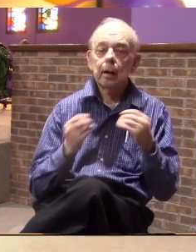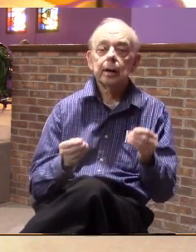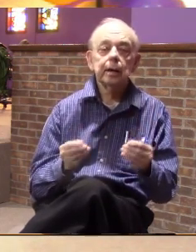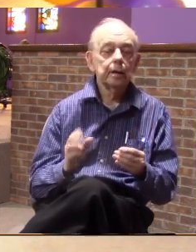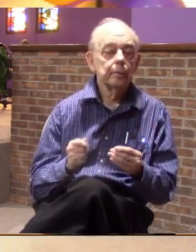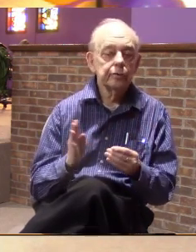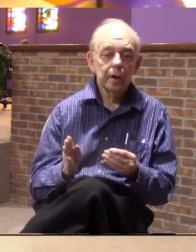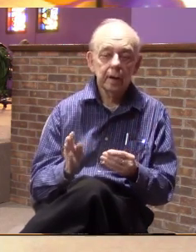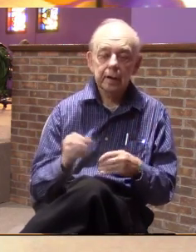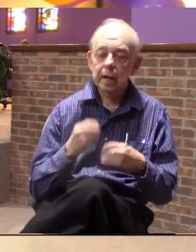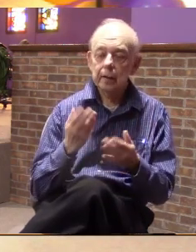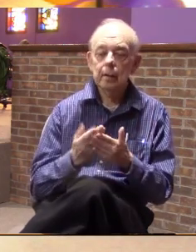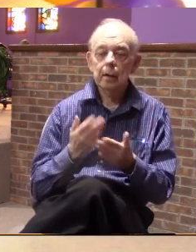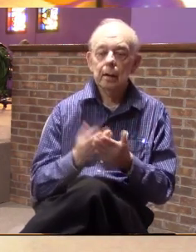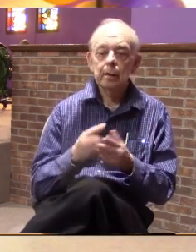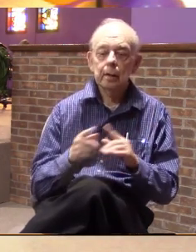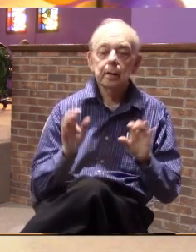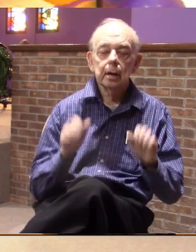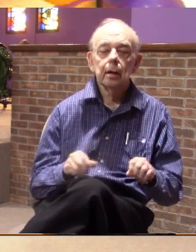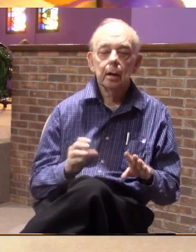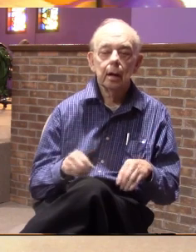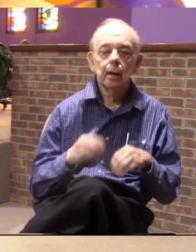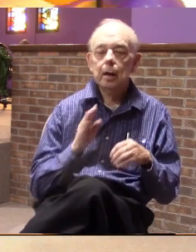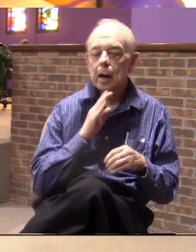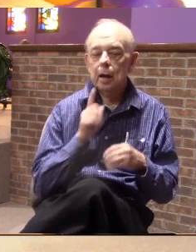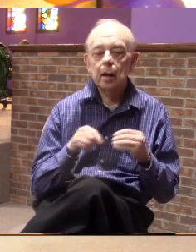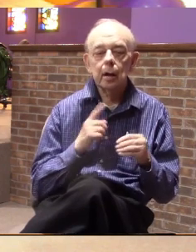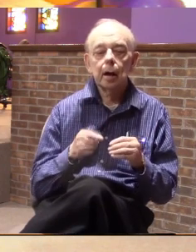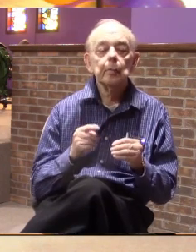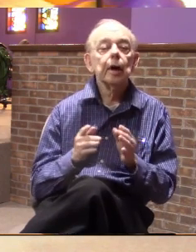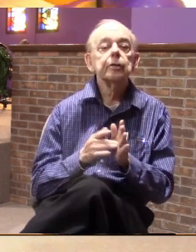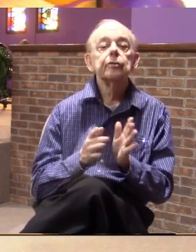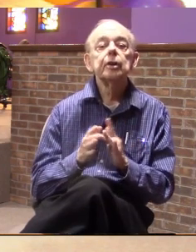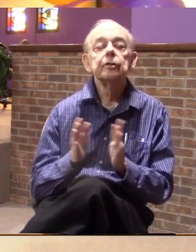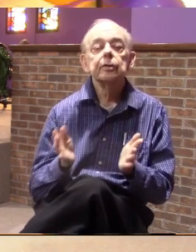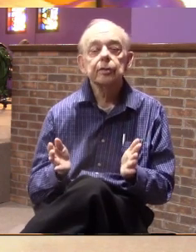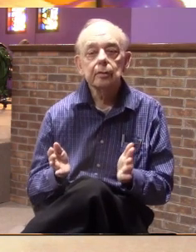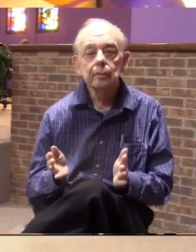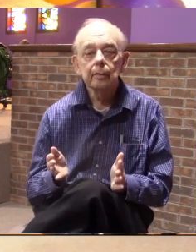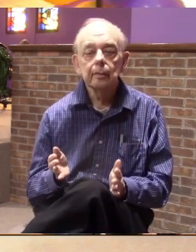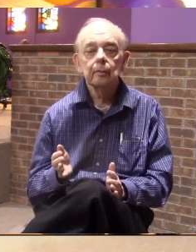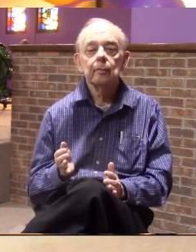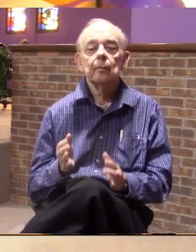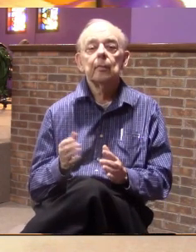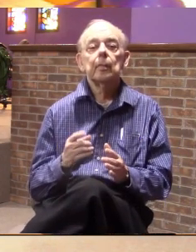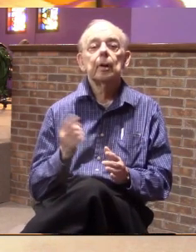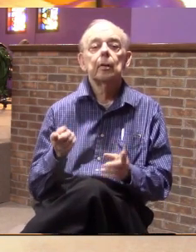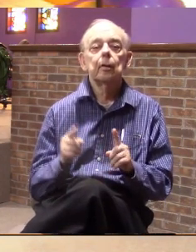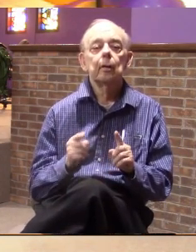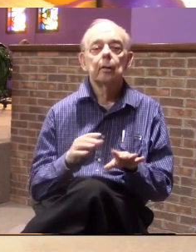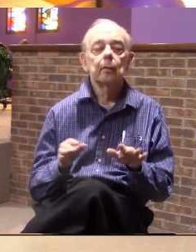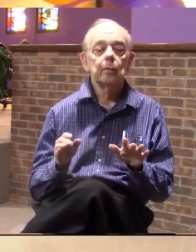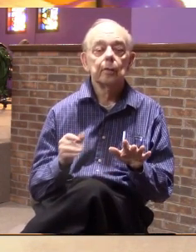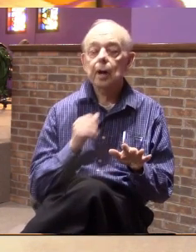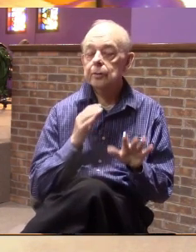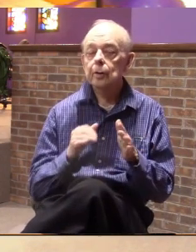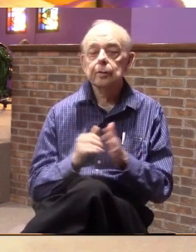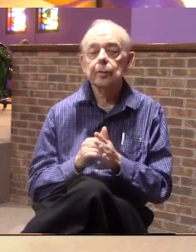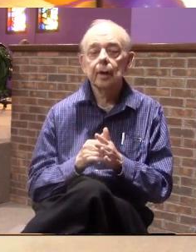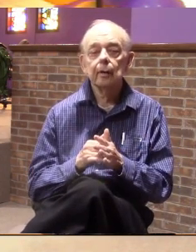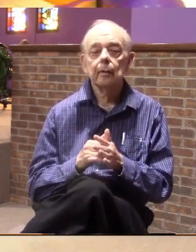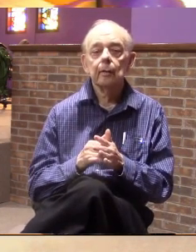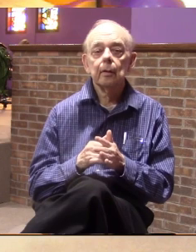no job. I can't give them money. But I can talk to them about Jesus. And when I don't,